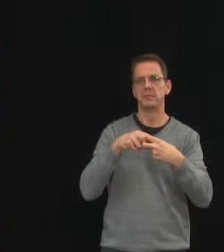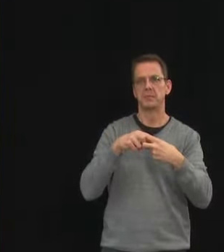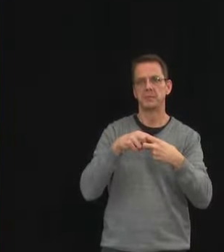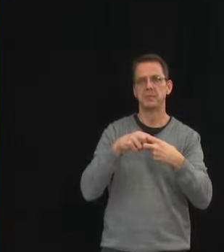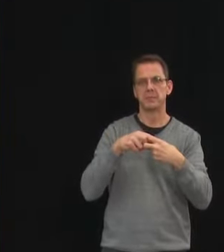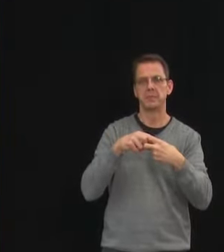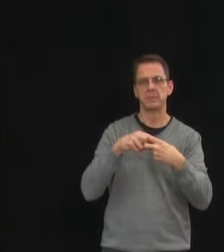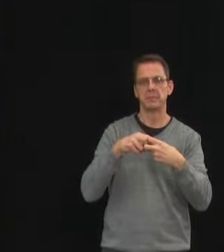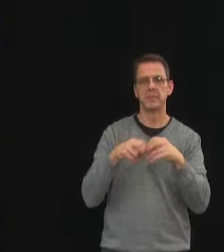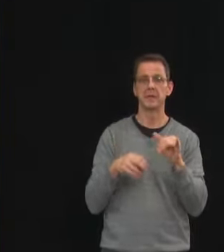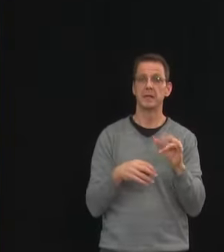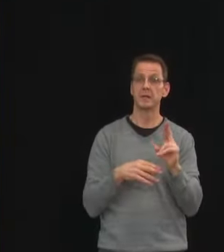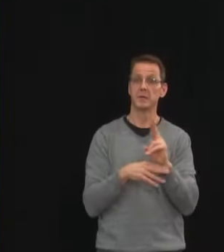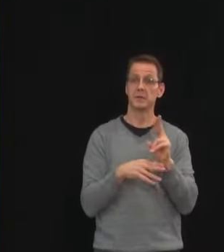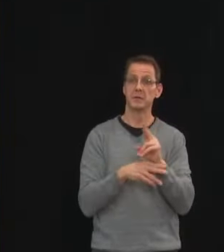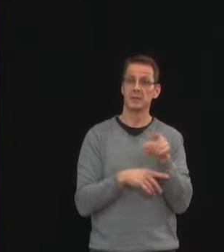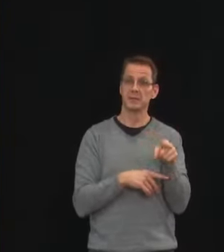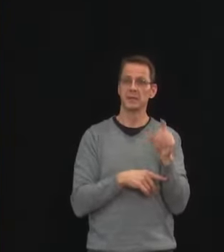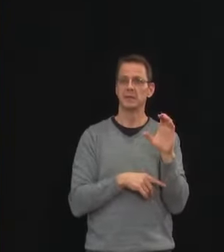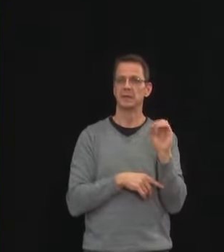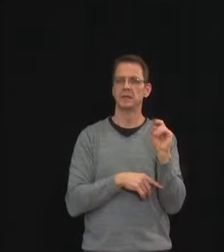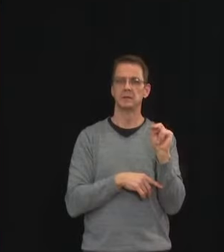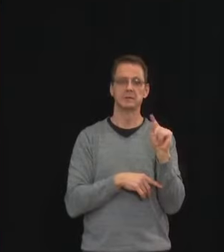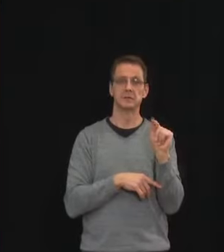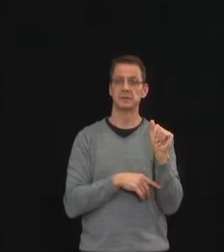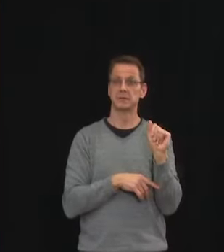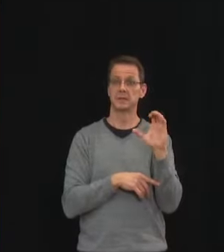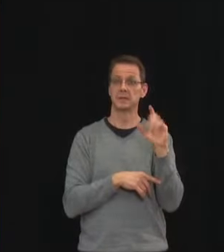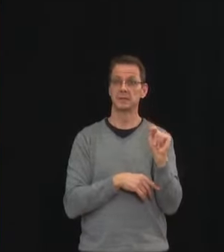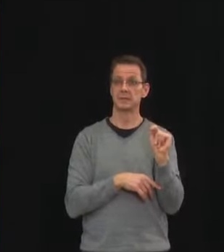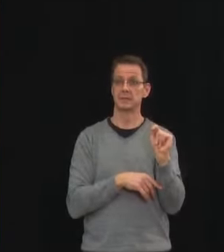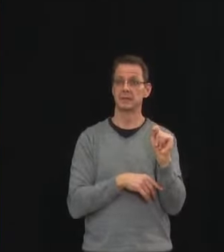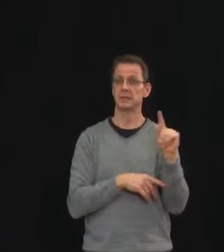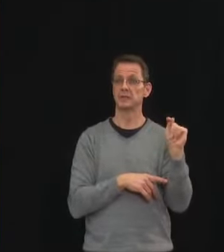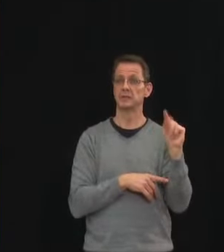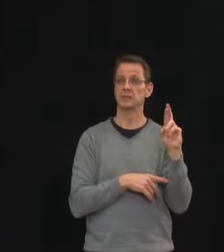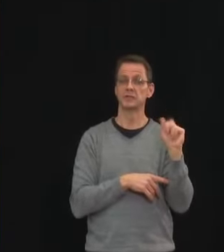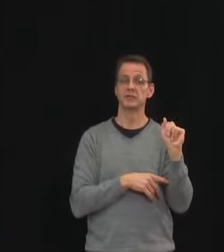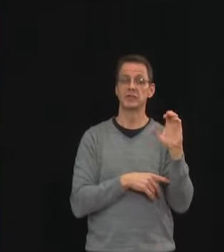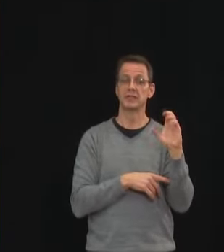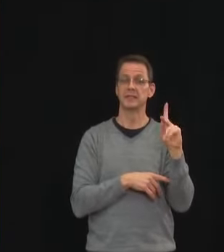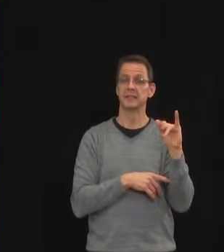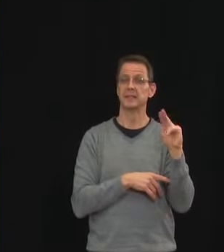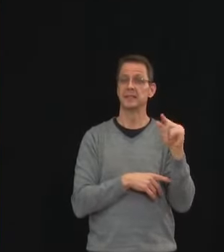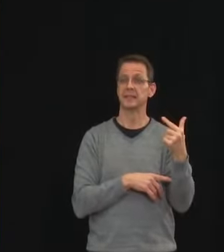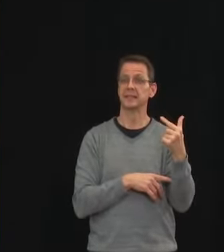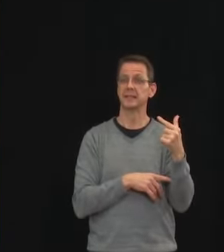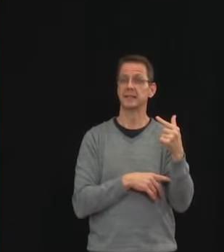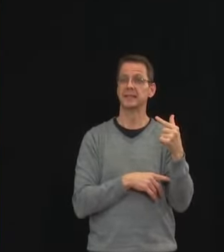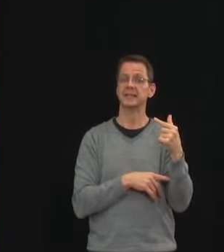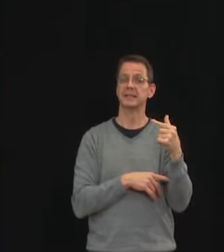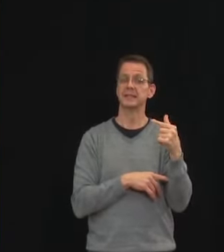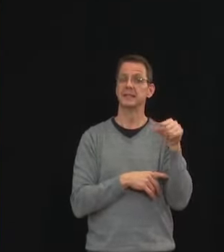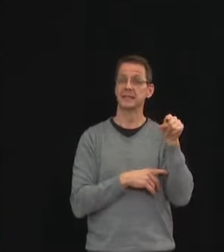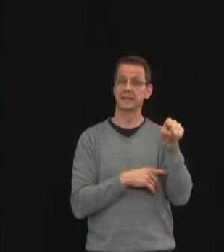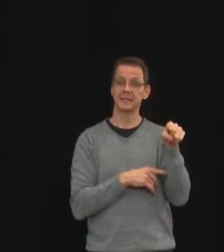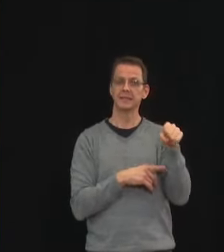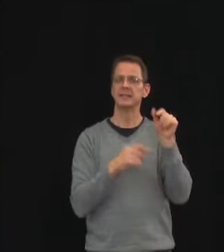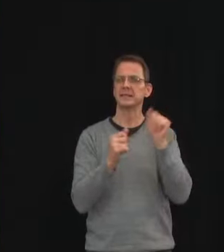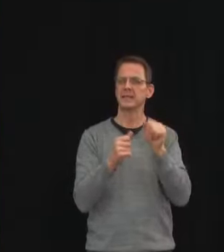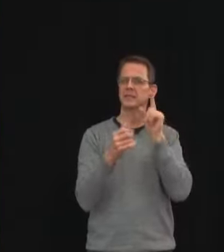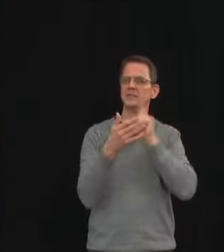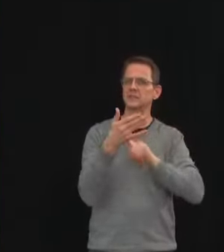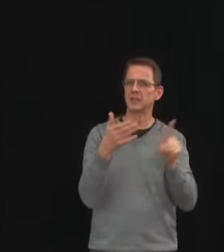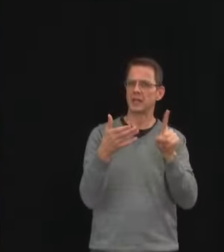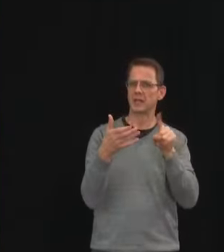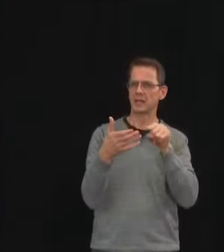for over 30 percent we know that they're happening at home just like in the fall and so we need to be very careful about at-home transmission. I want to remind